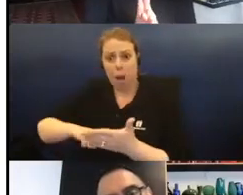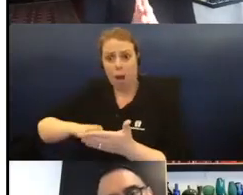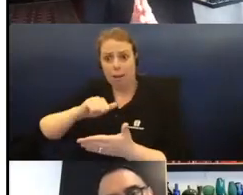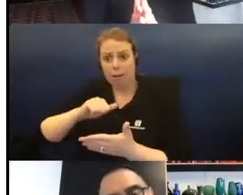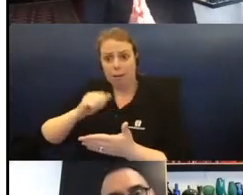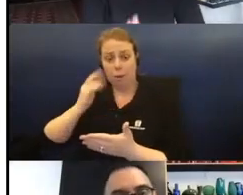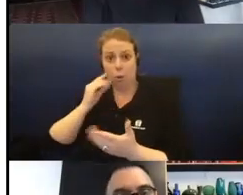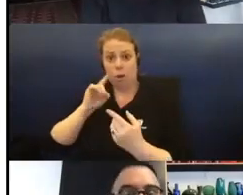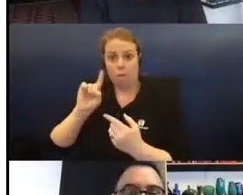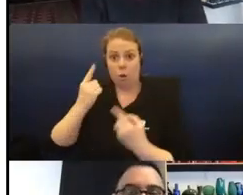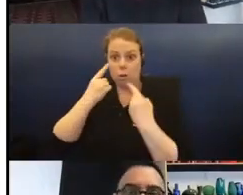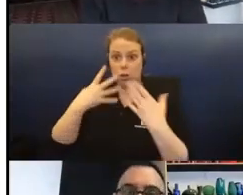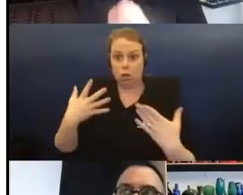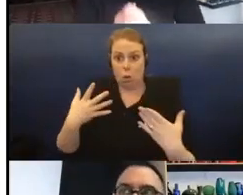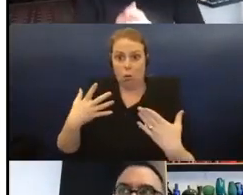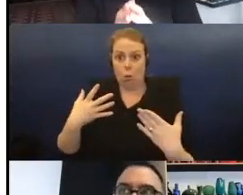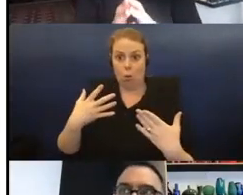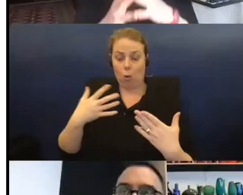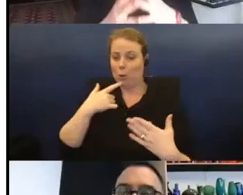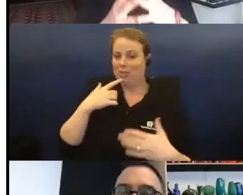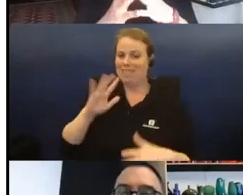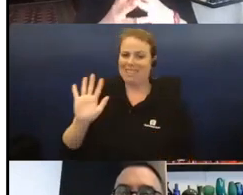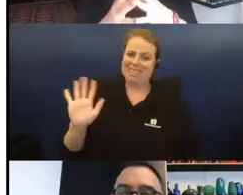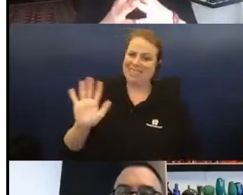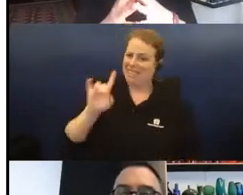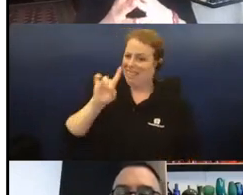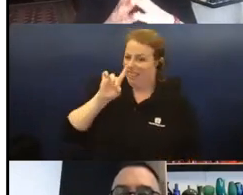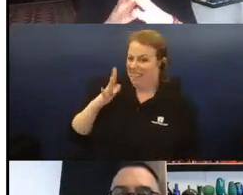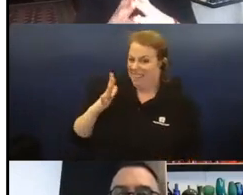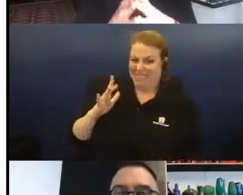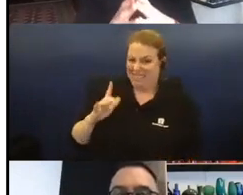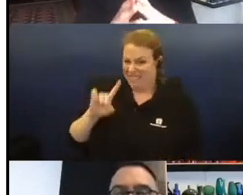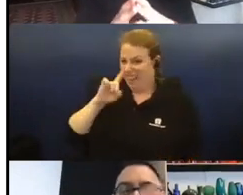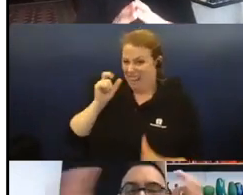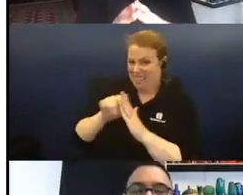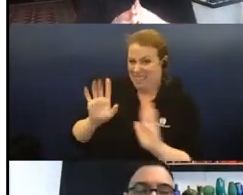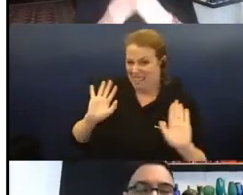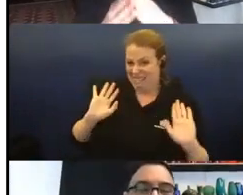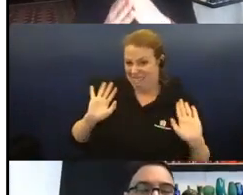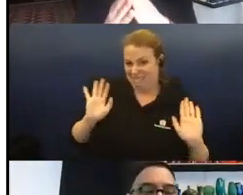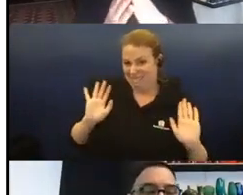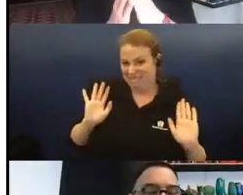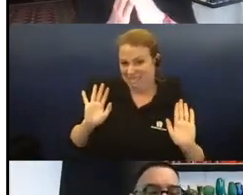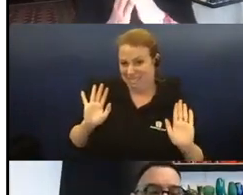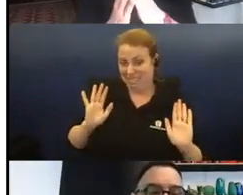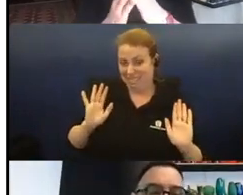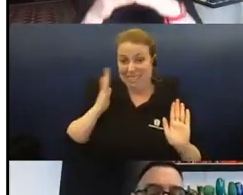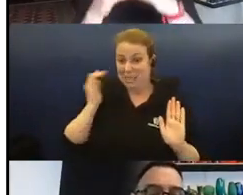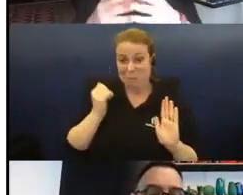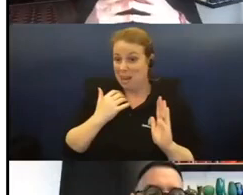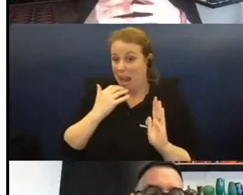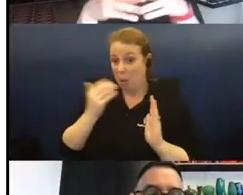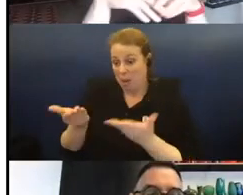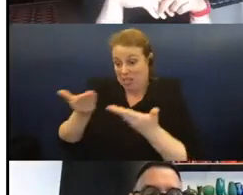first exhibited it, but I just couldn't do it. You know, I couldn't sell it even for a lot of money because what it